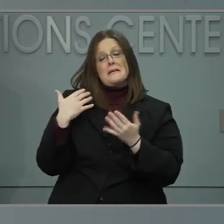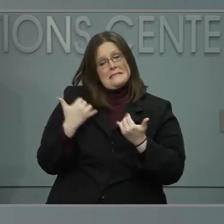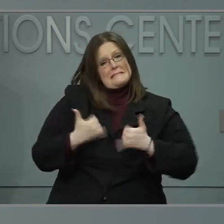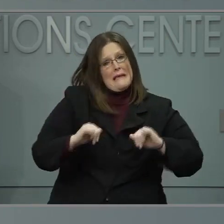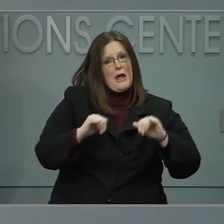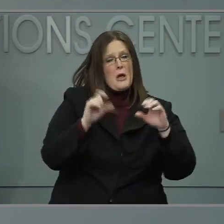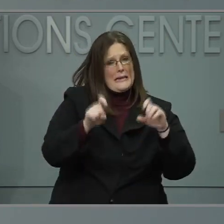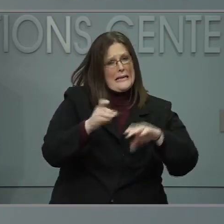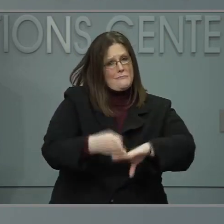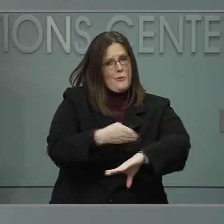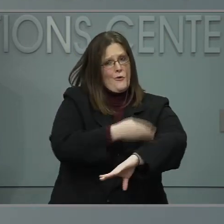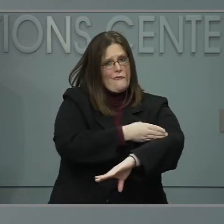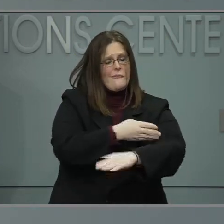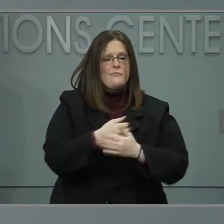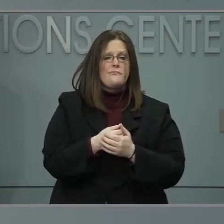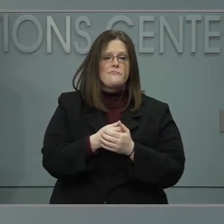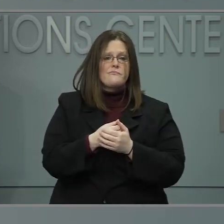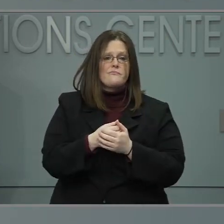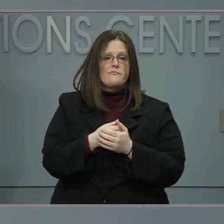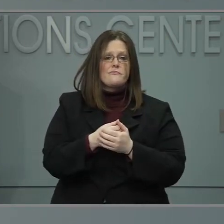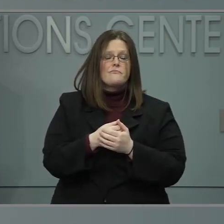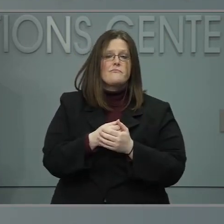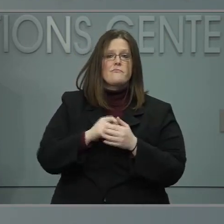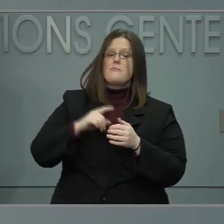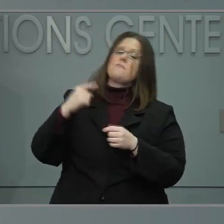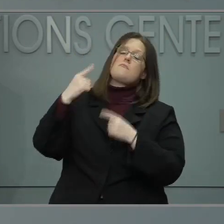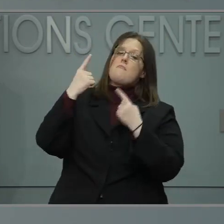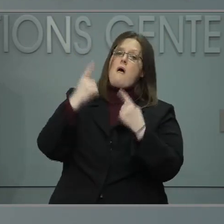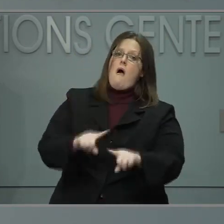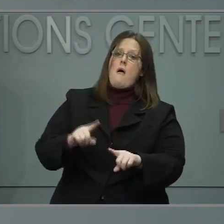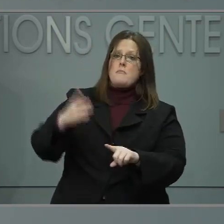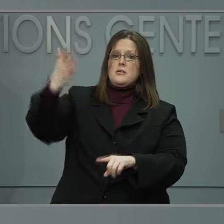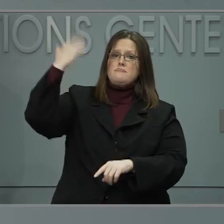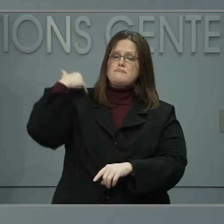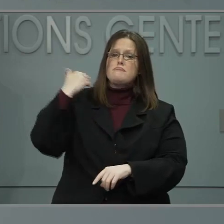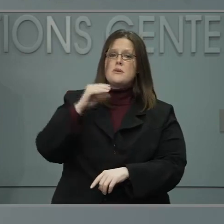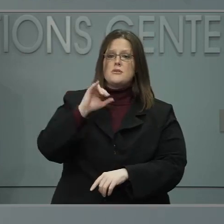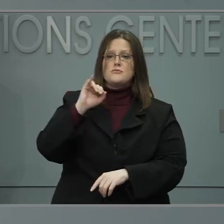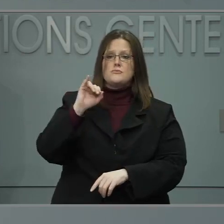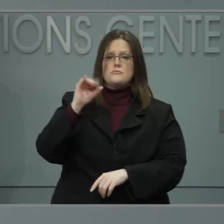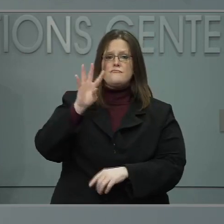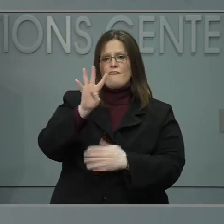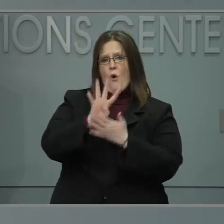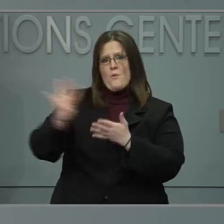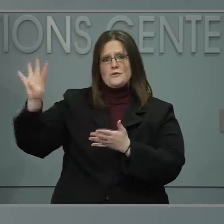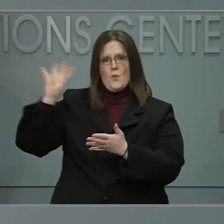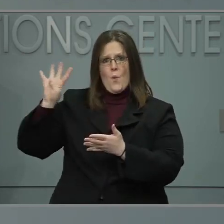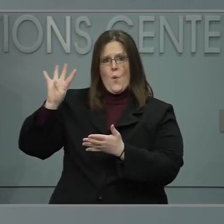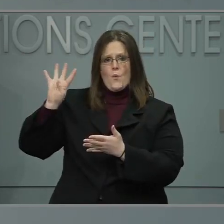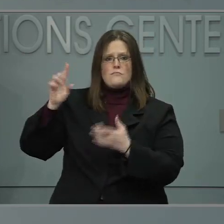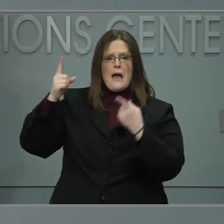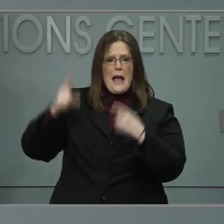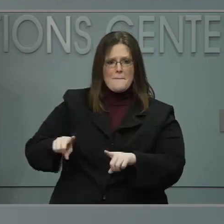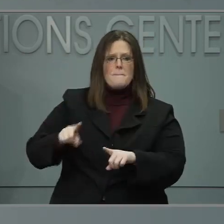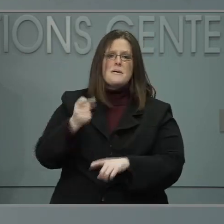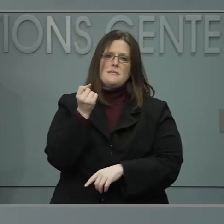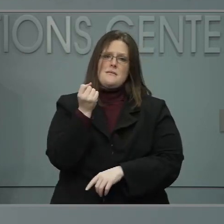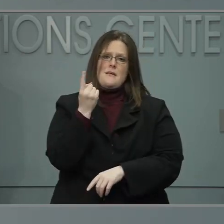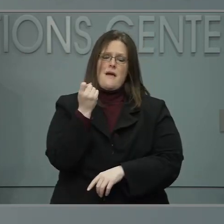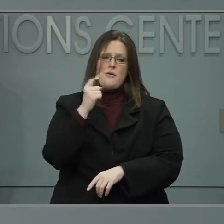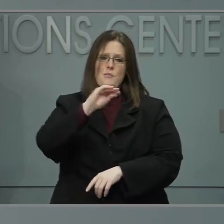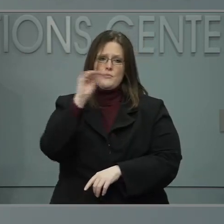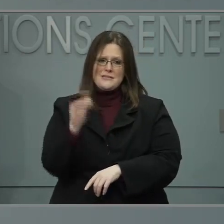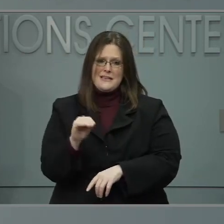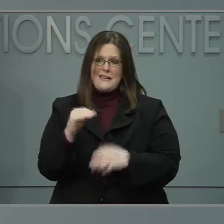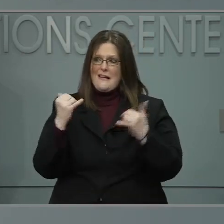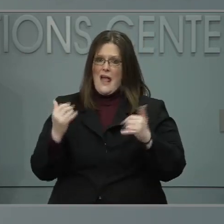were administered to African Americans up from 11% four weeks earlier. That's a 65% increase. This